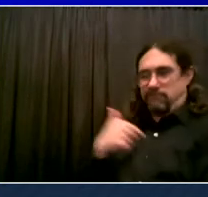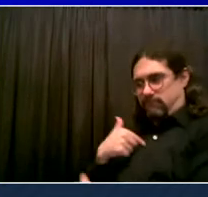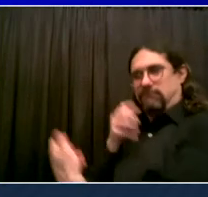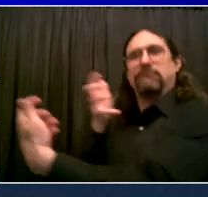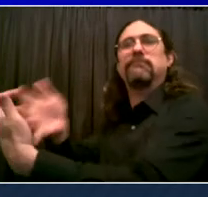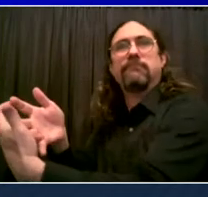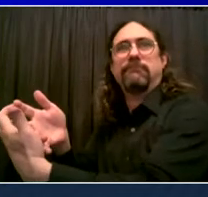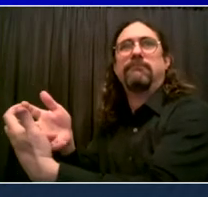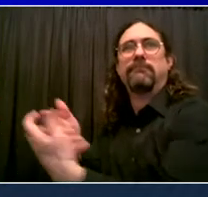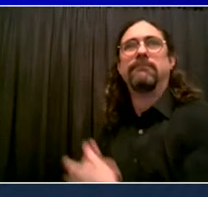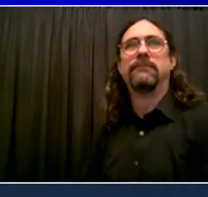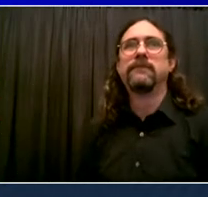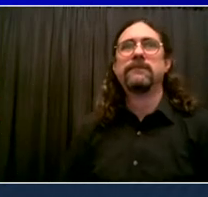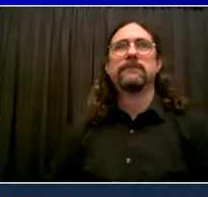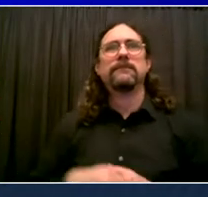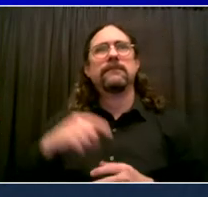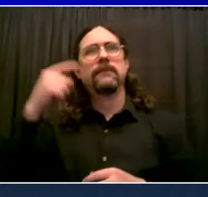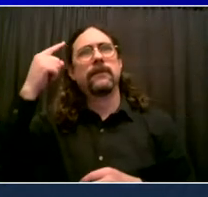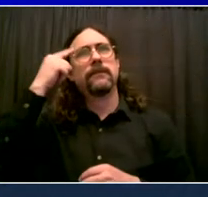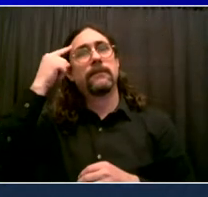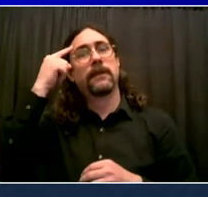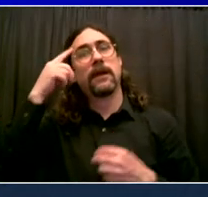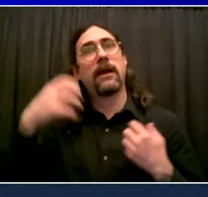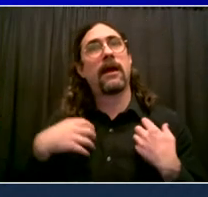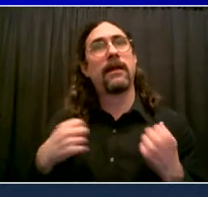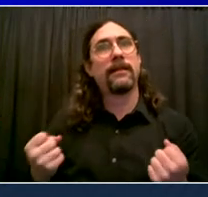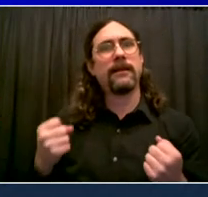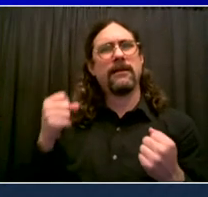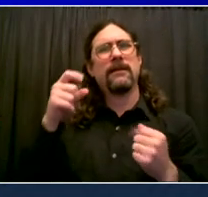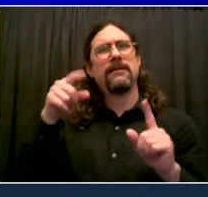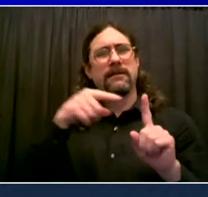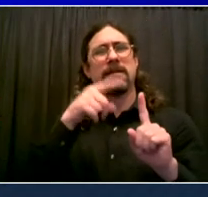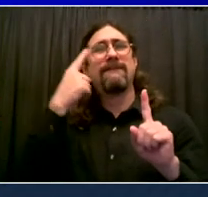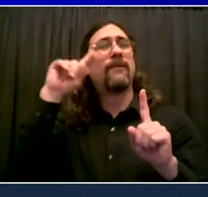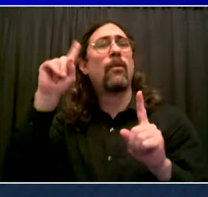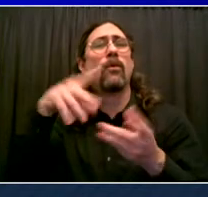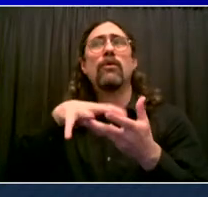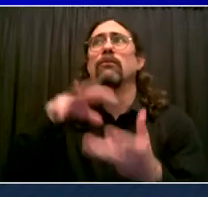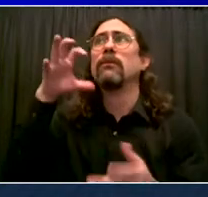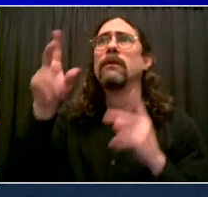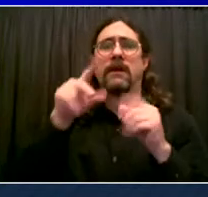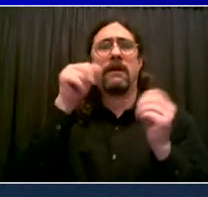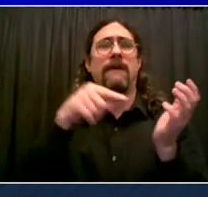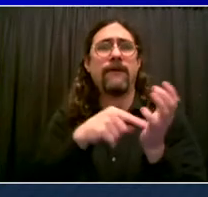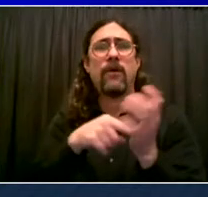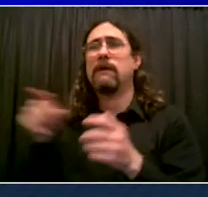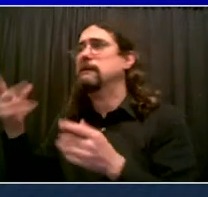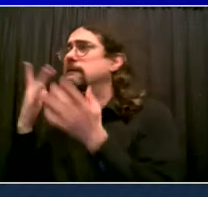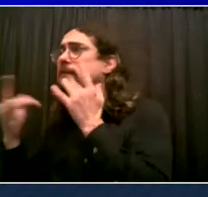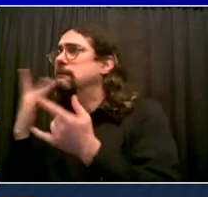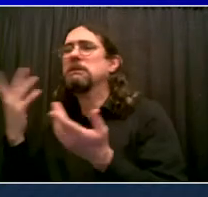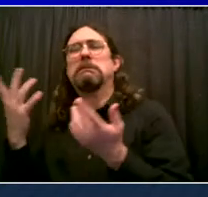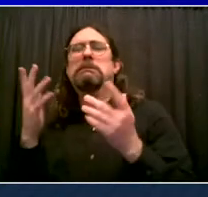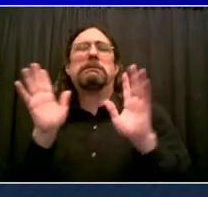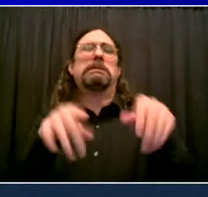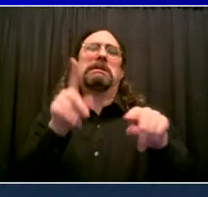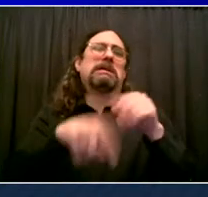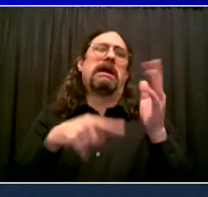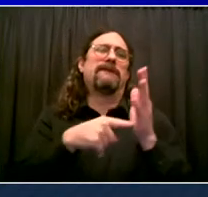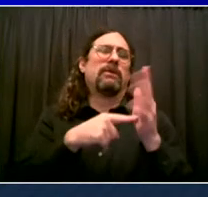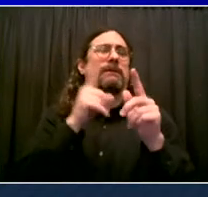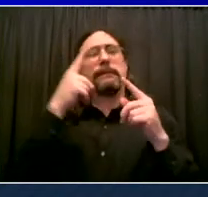income you have. We've been trying to break that down in so many ways with Thrive, with guaranteed health care, but this is another way of doing it.